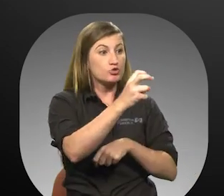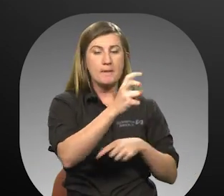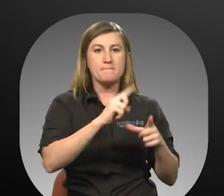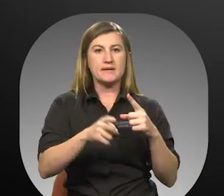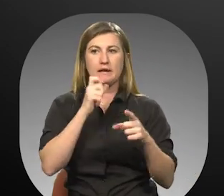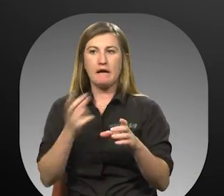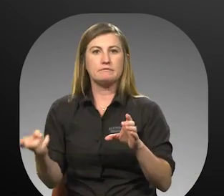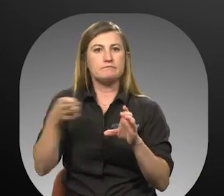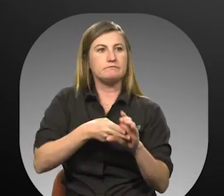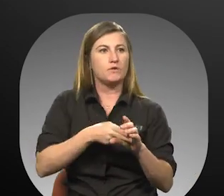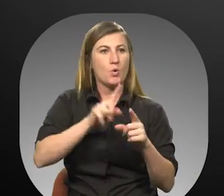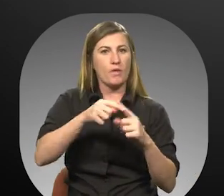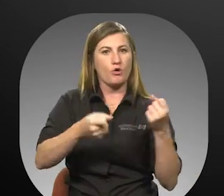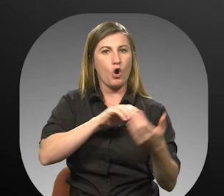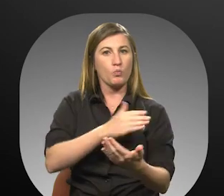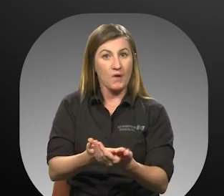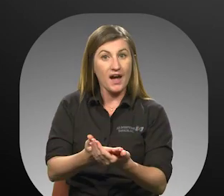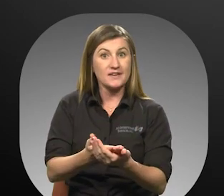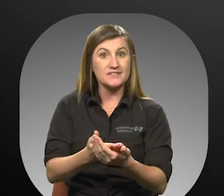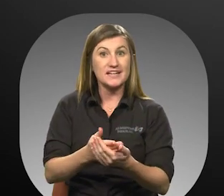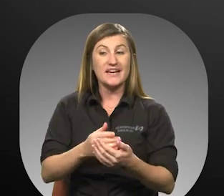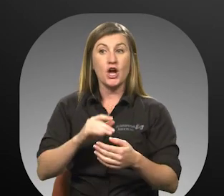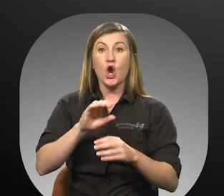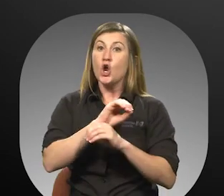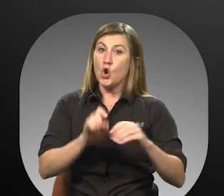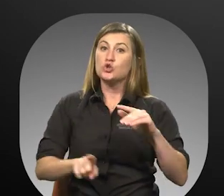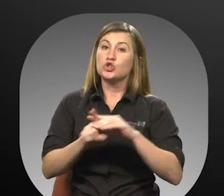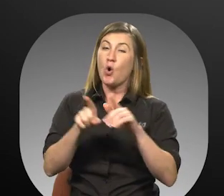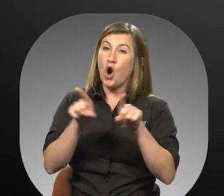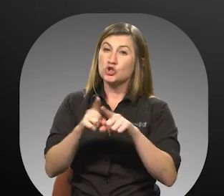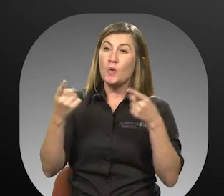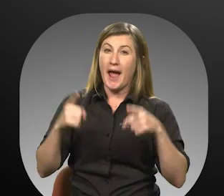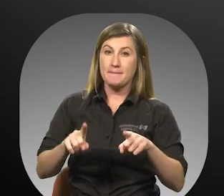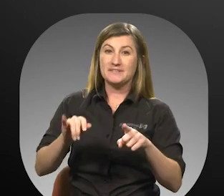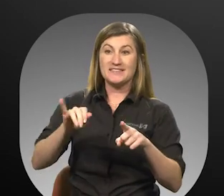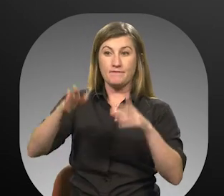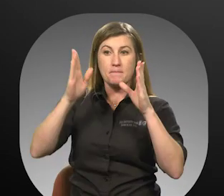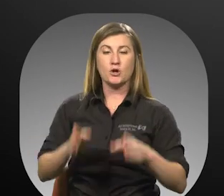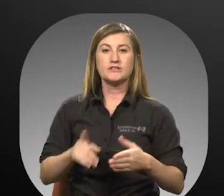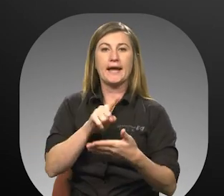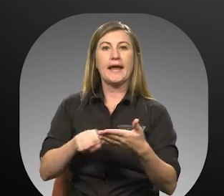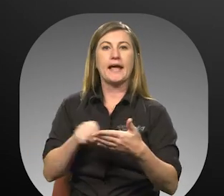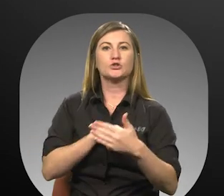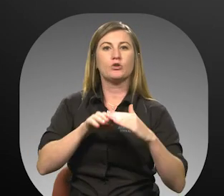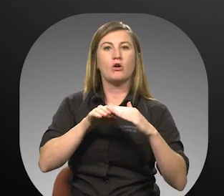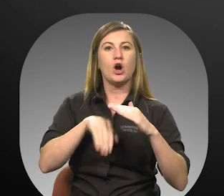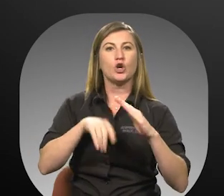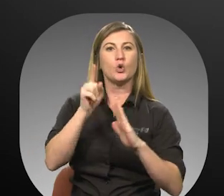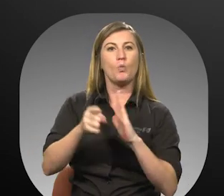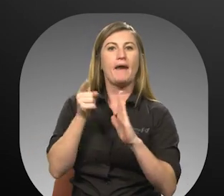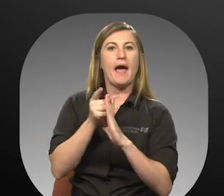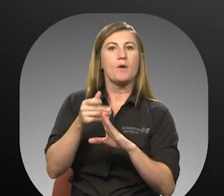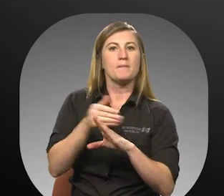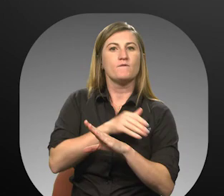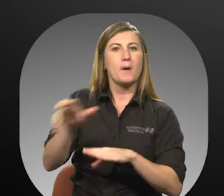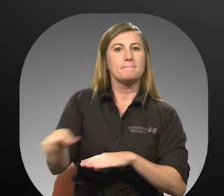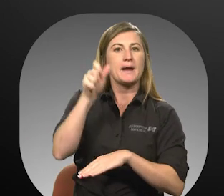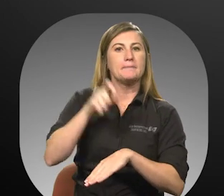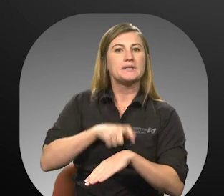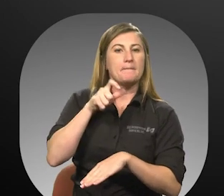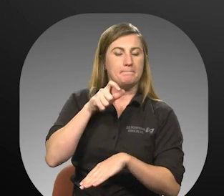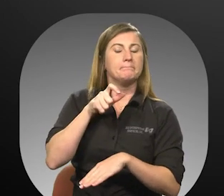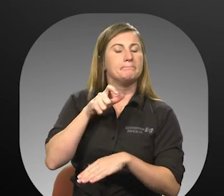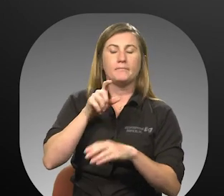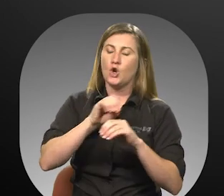not take the trip when the vehicle arrives. A no-show is also applied to a person who cancels their trip within one hour of the scheduled pickup